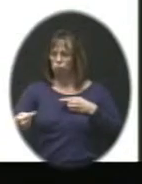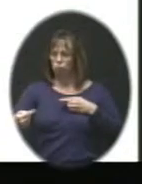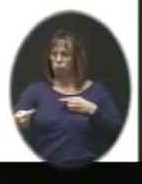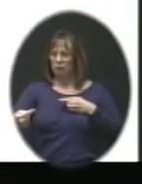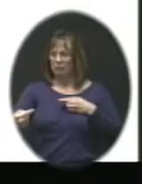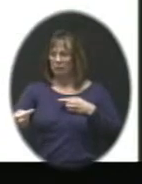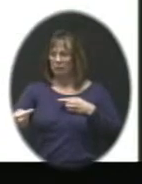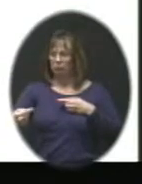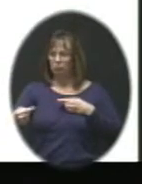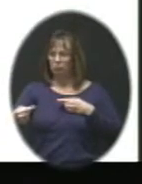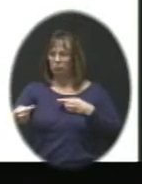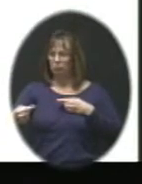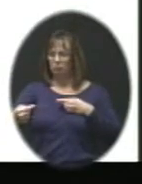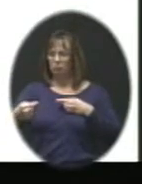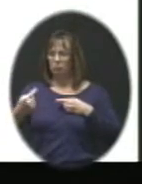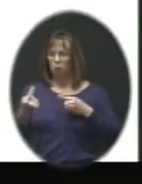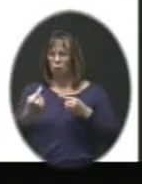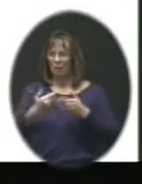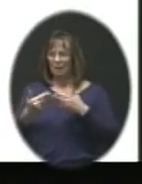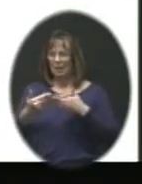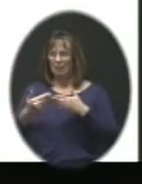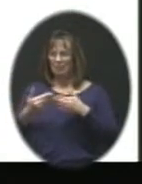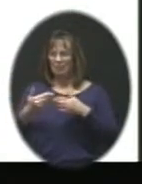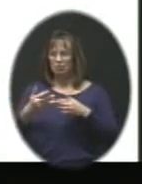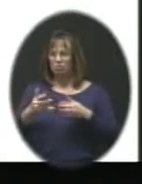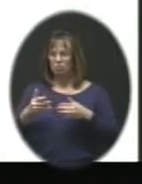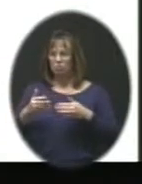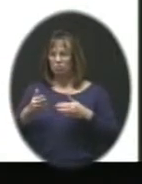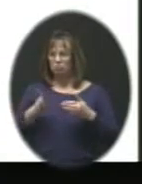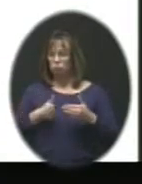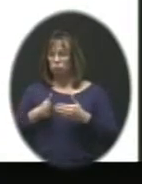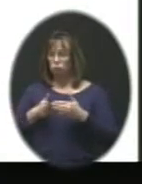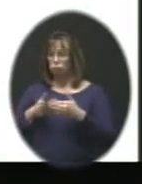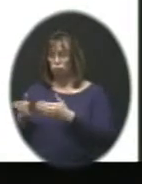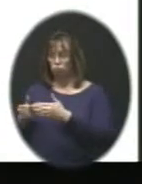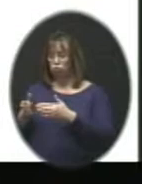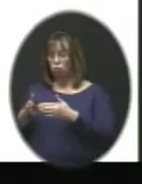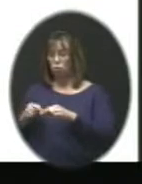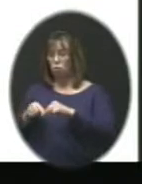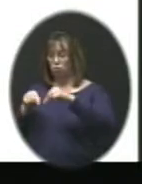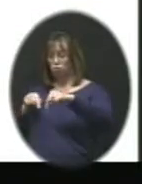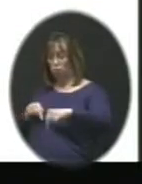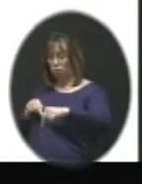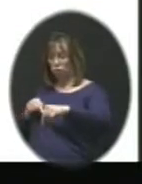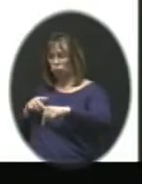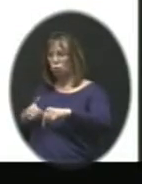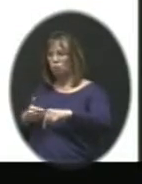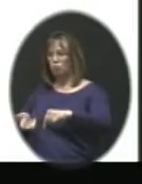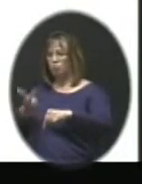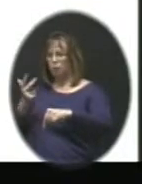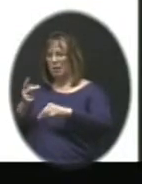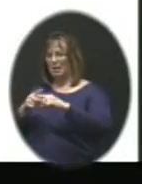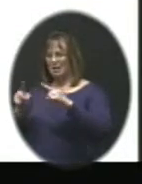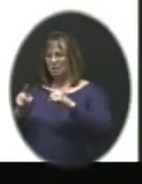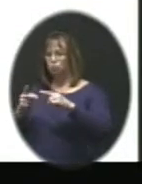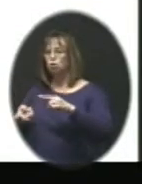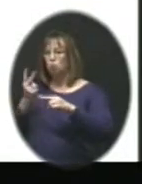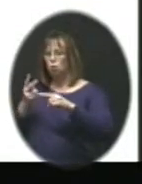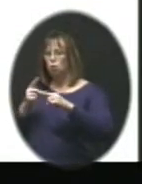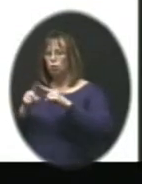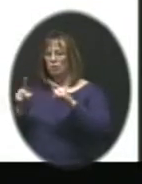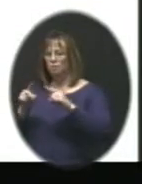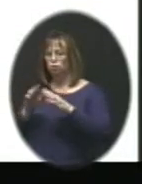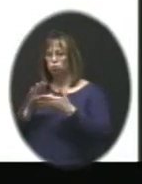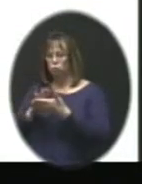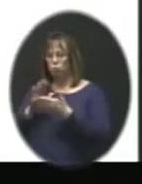other, where the only thing is separating their driveways is the street, would go to two different schools. And historically, this board